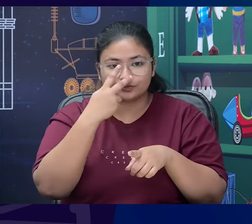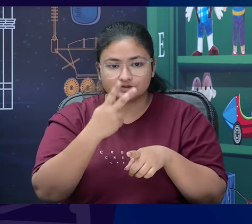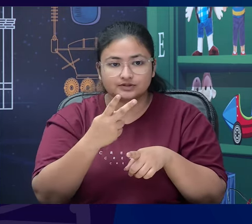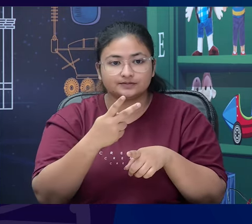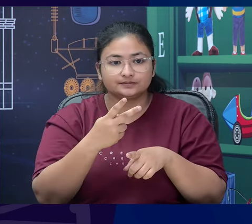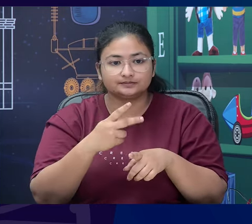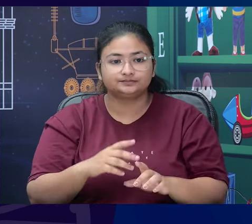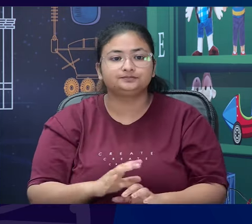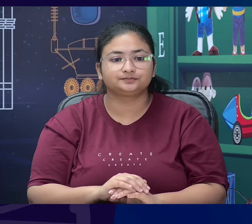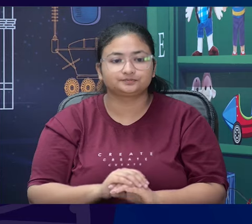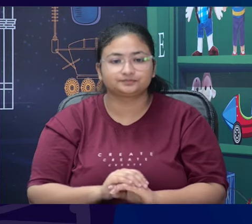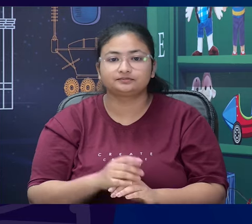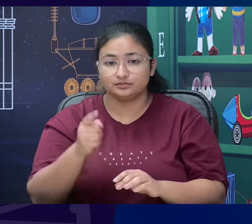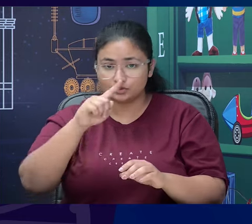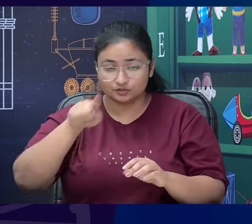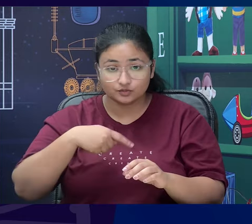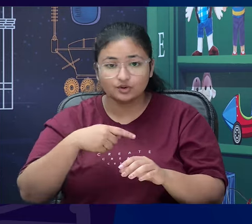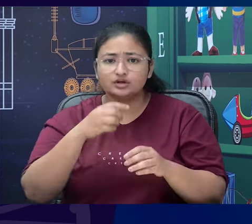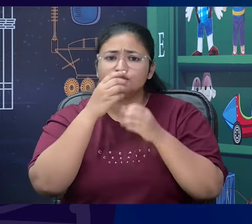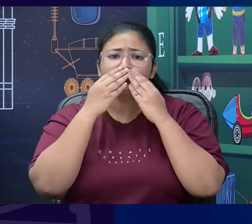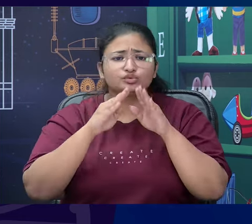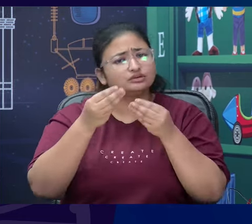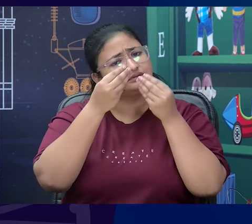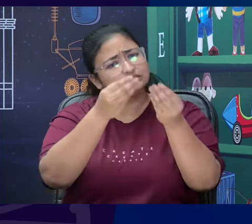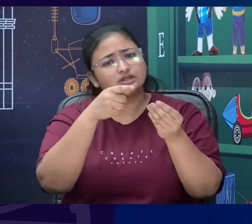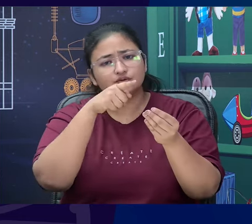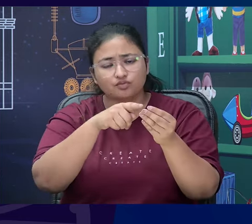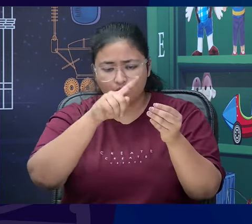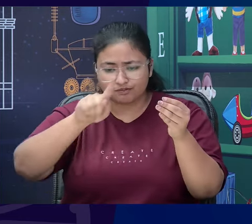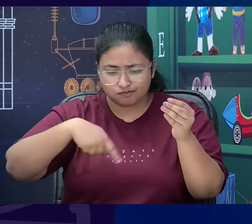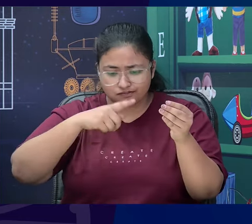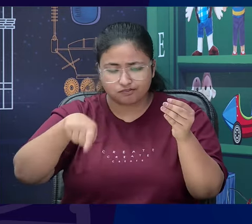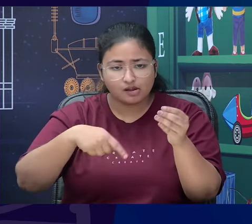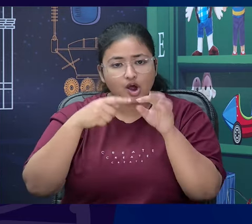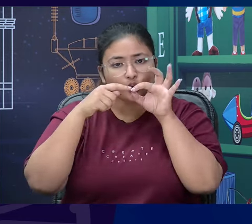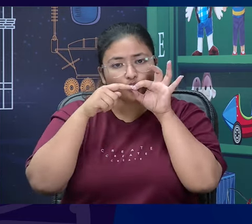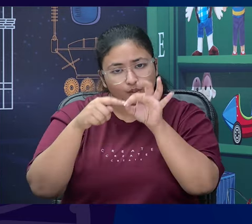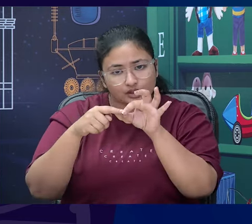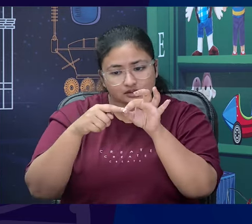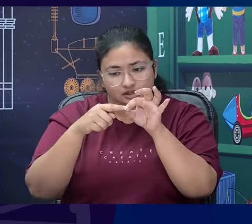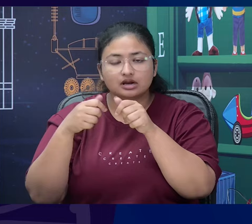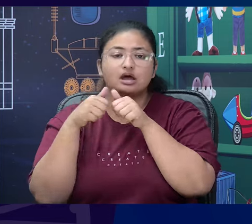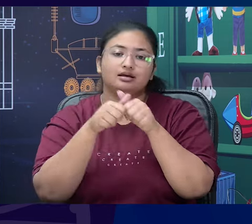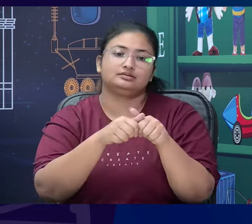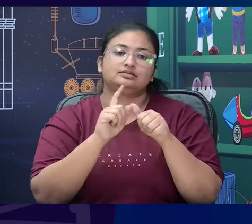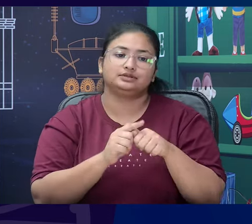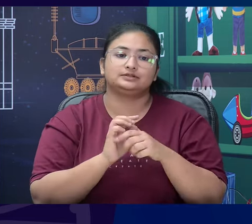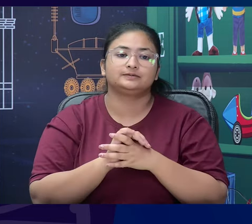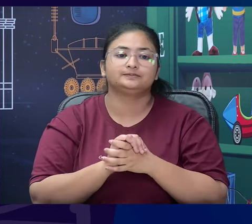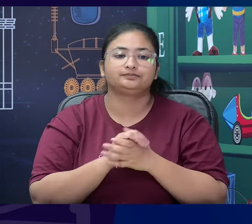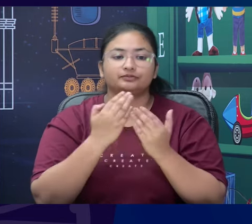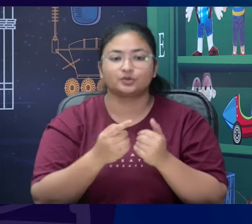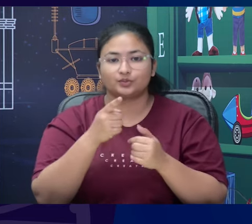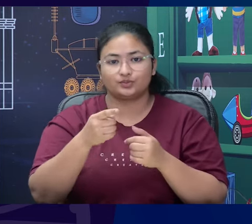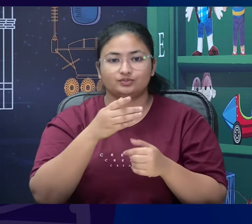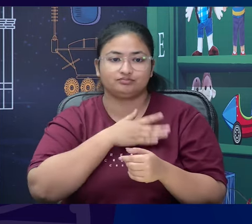Tanvi. So, we can give it to the students and based on you know what comes. So, the green column.